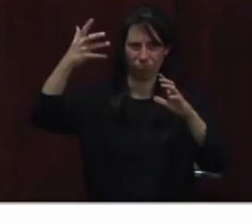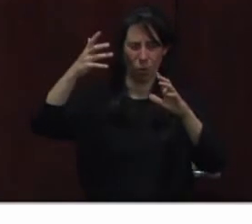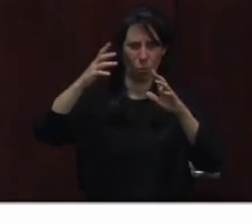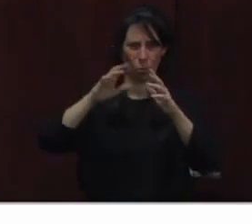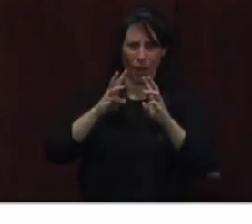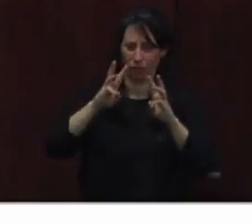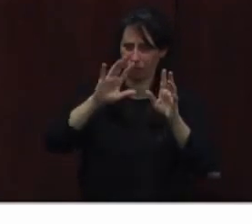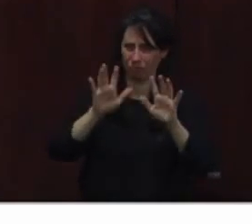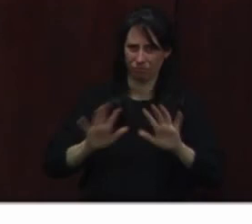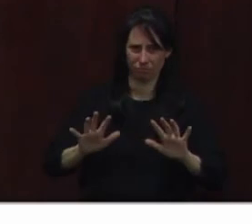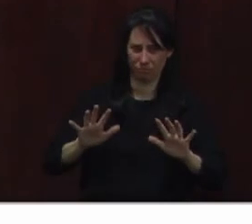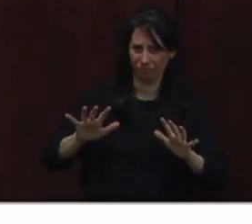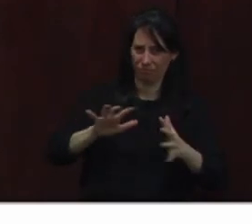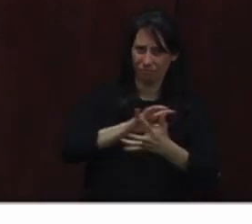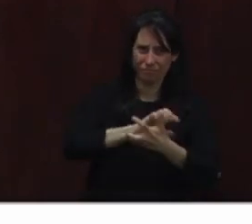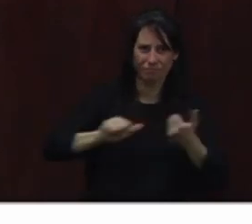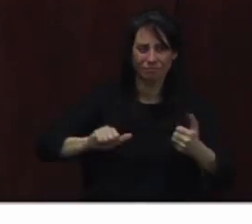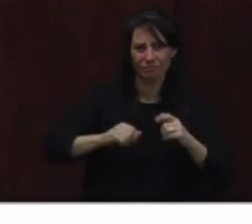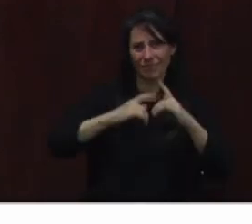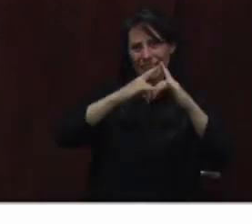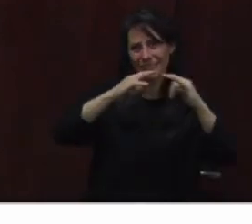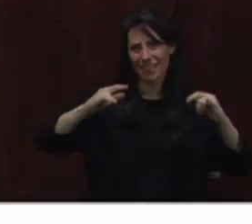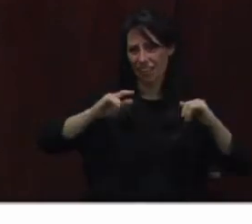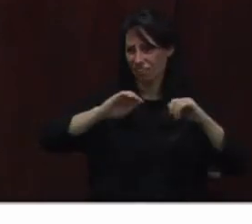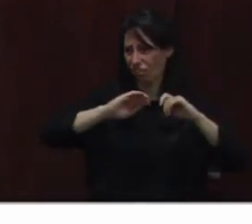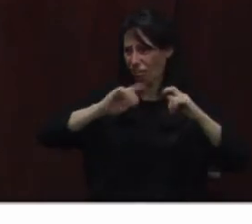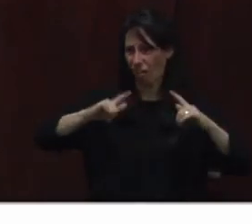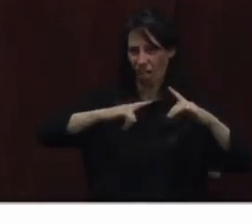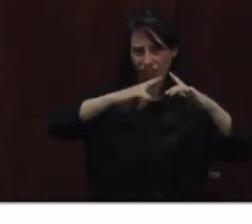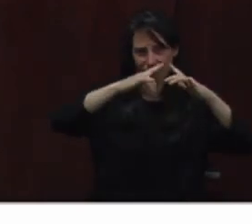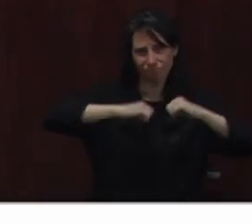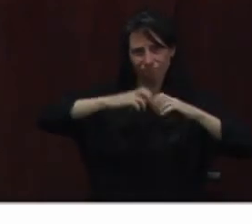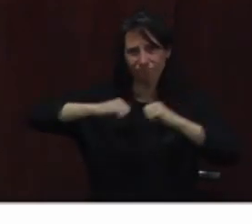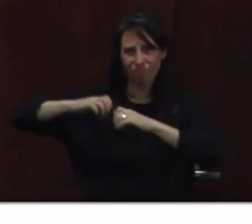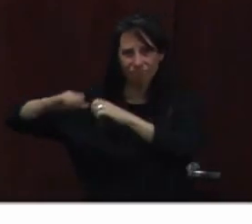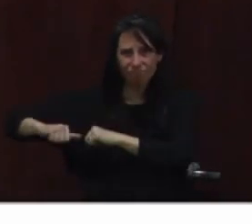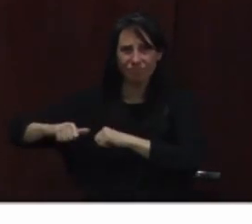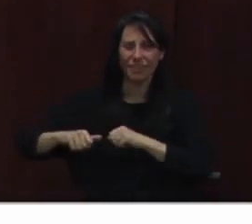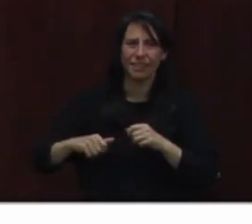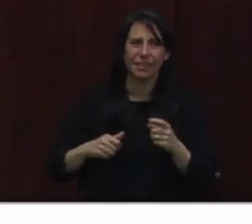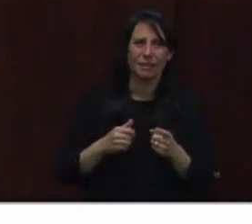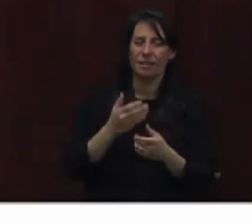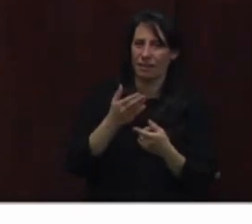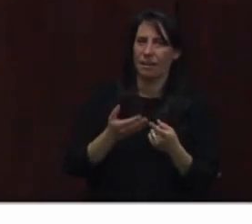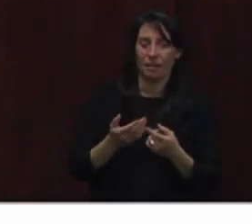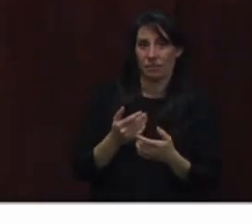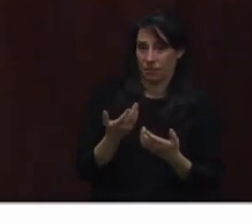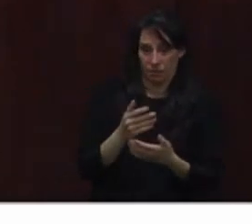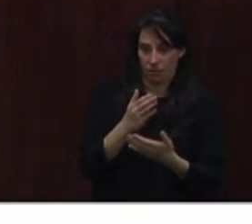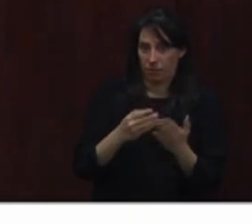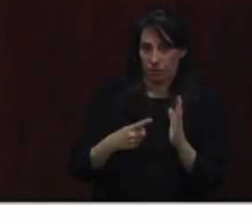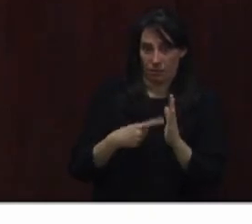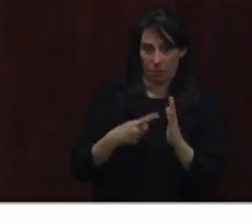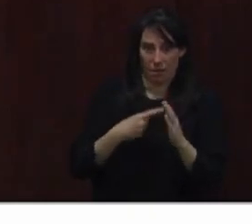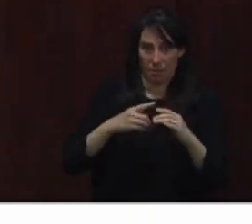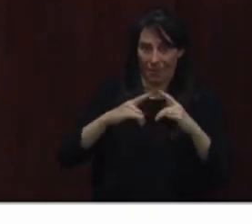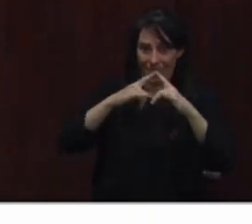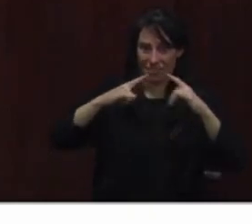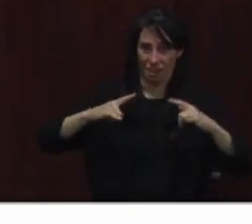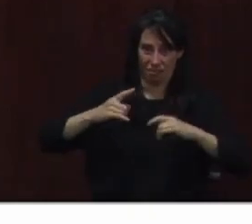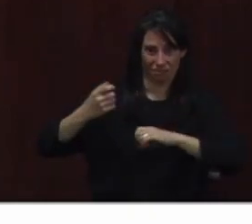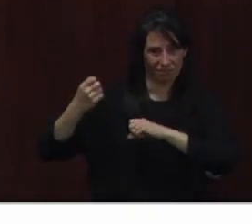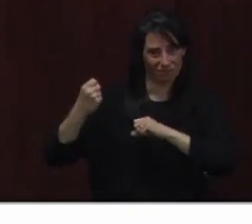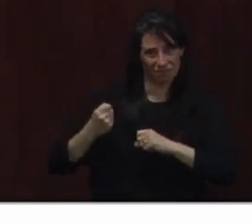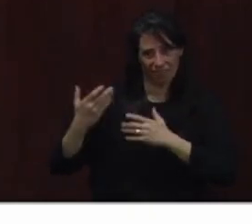the site, knocked down all of our tents, moved some tents. know, some of these tents weigh thousands of pounds of sliding them around the